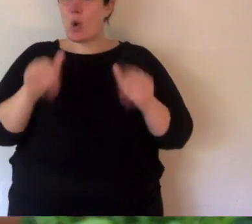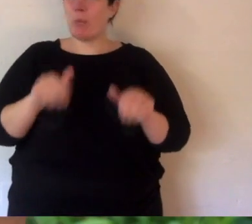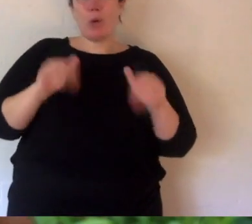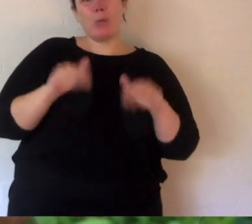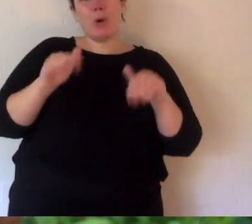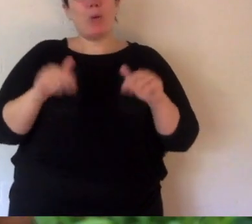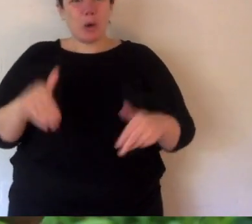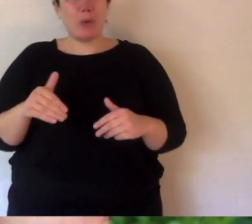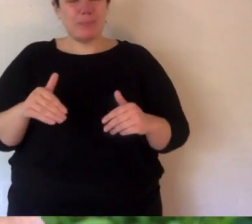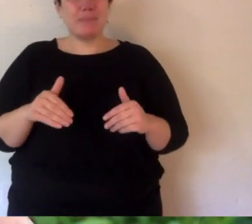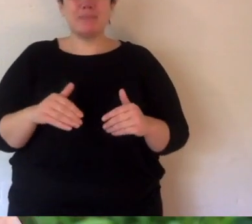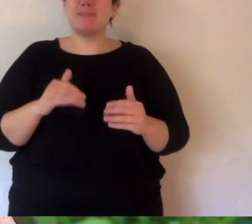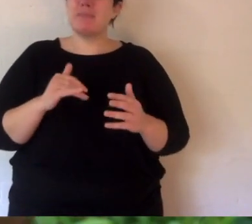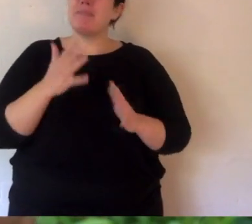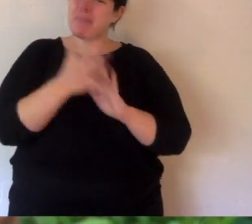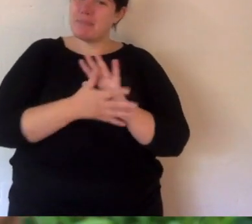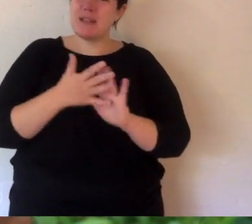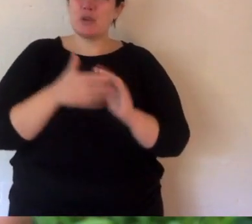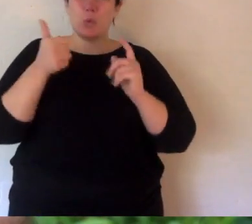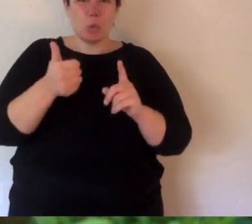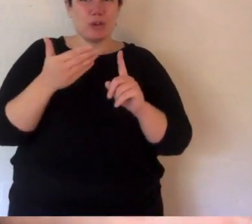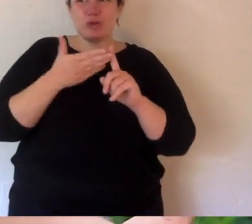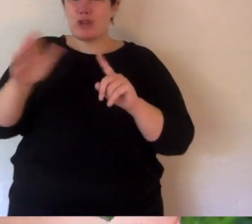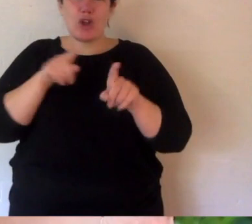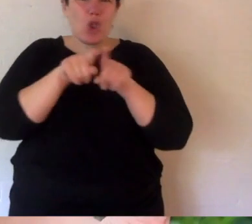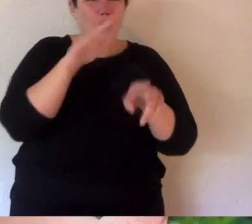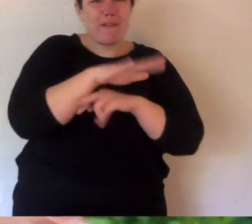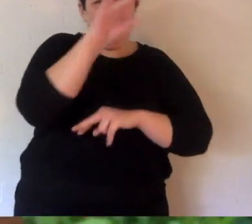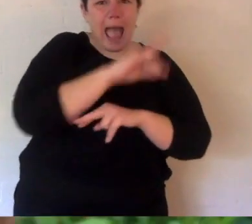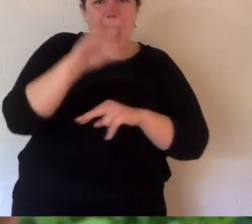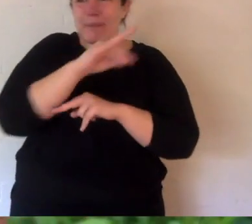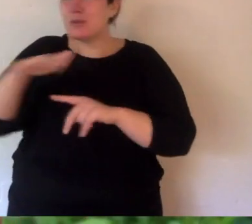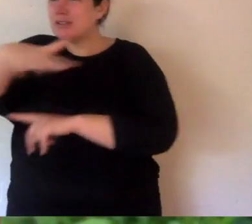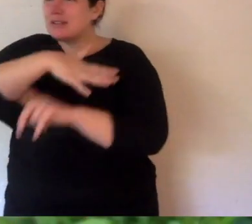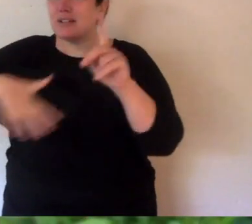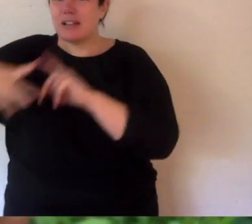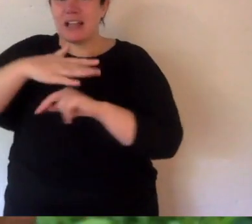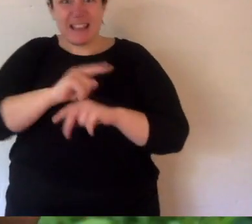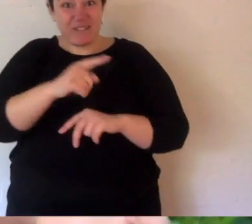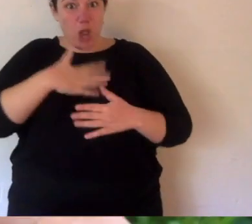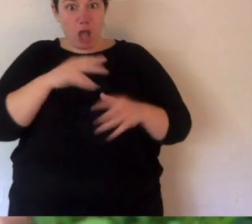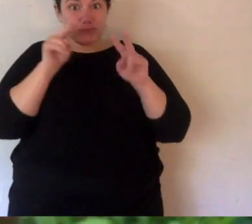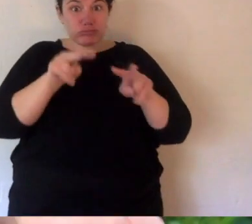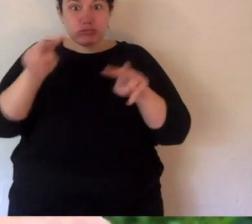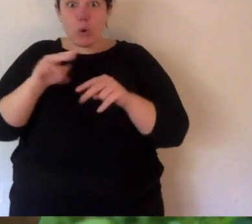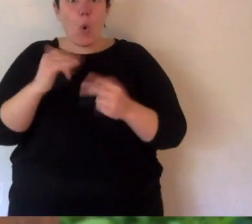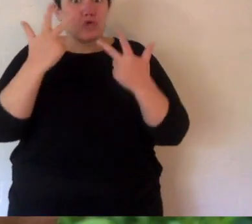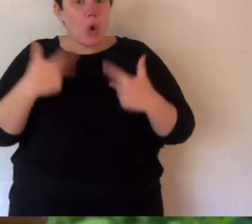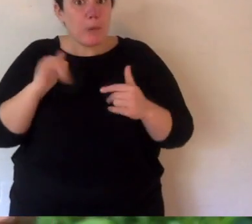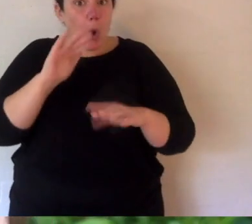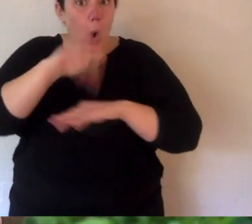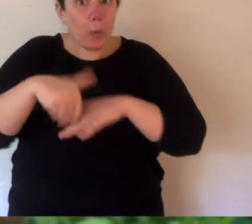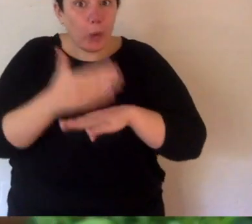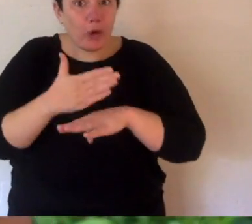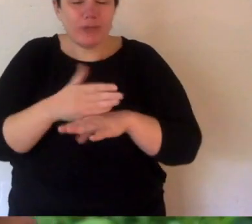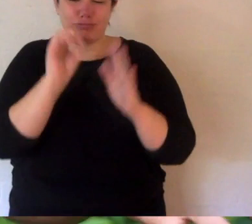the moment like you probably do too. So this is a great distraction for us and hopefully you. If you like what you've seen or want to show me